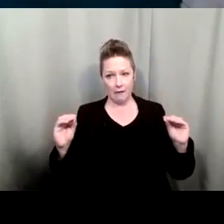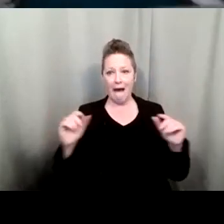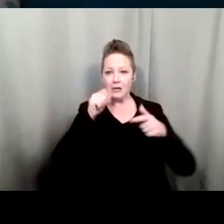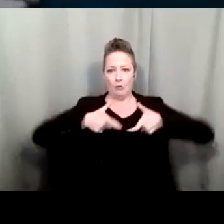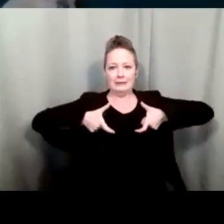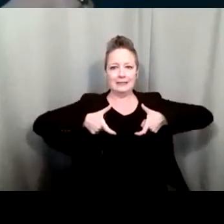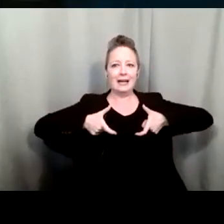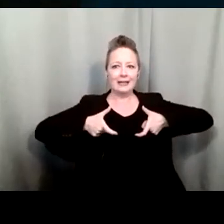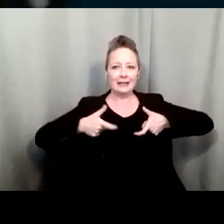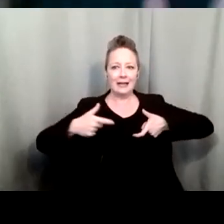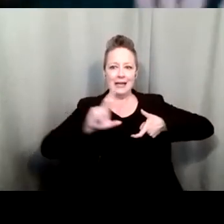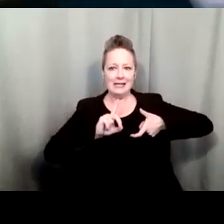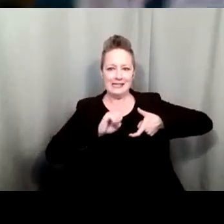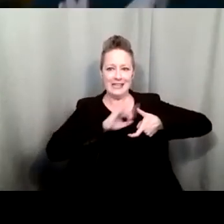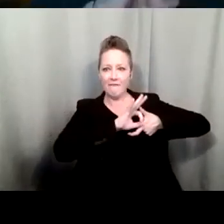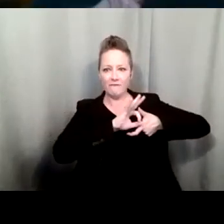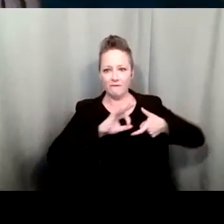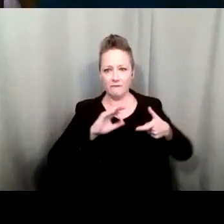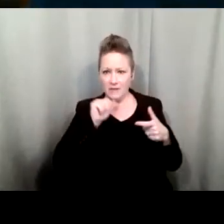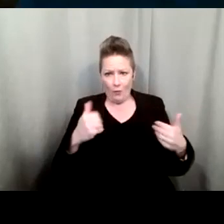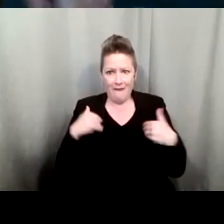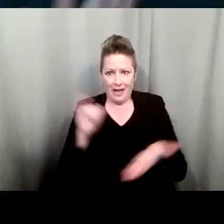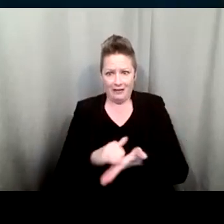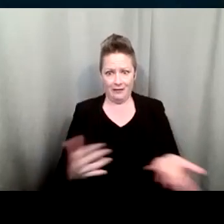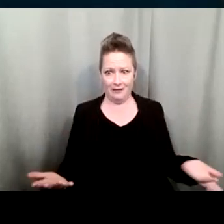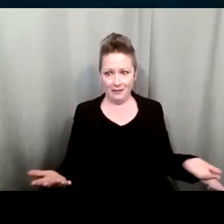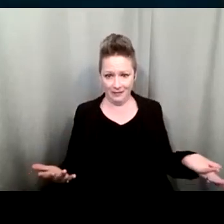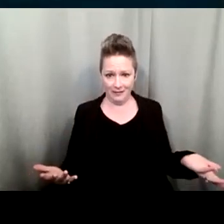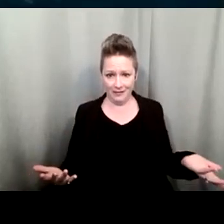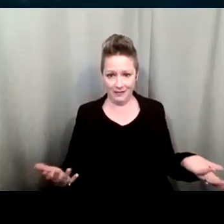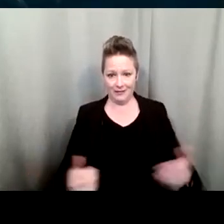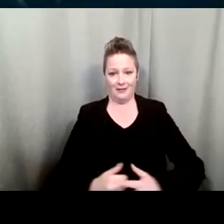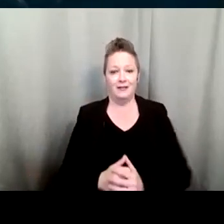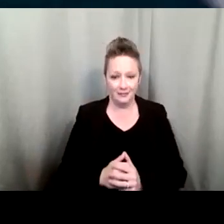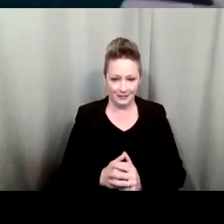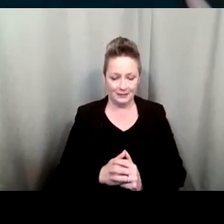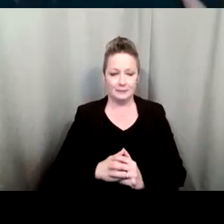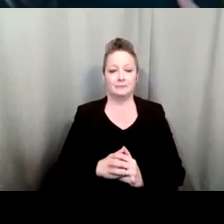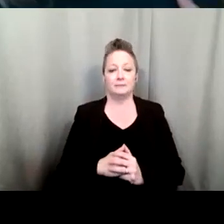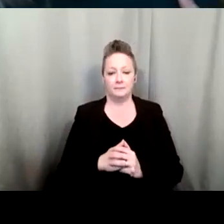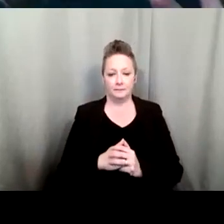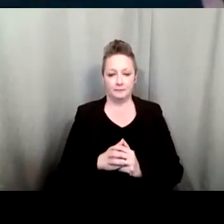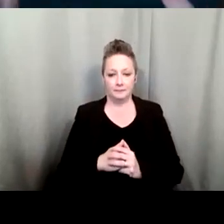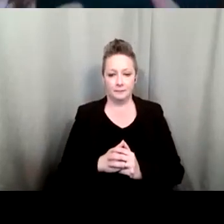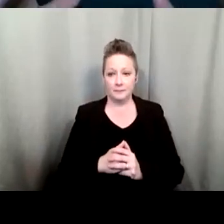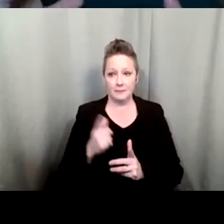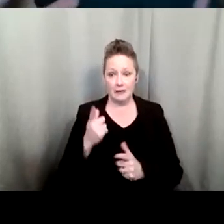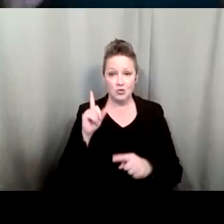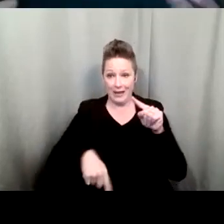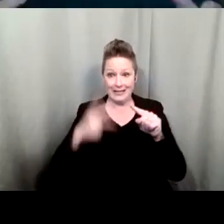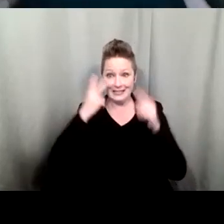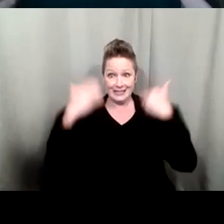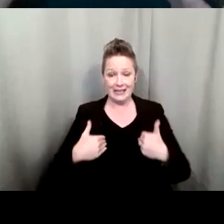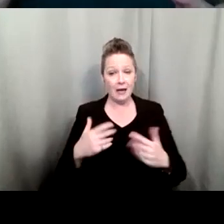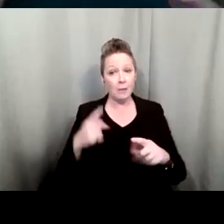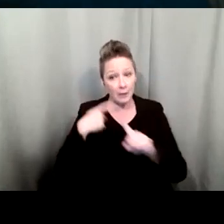sign in my neck saying d-e-a-a-r I don't that you can't see that and I talk